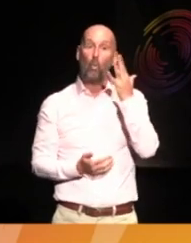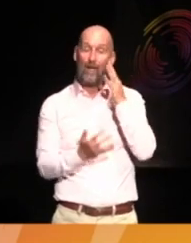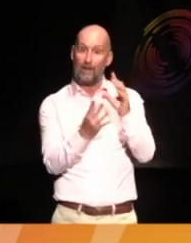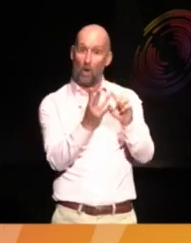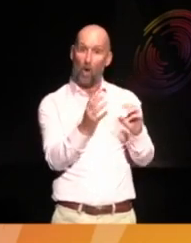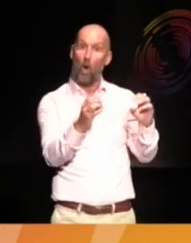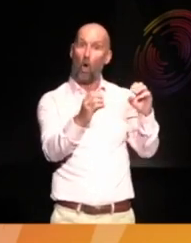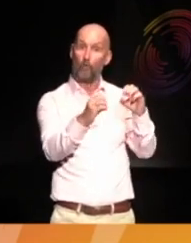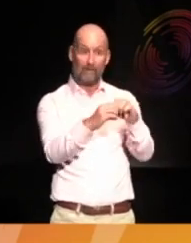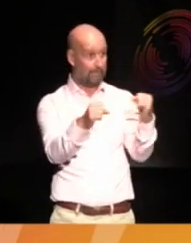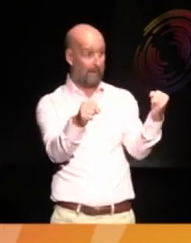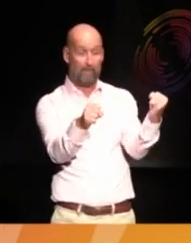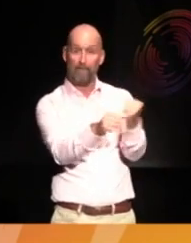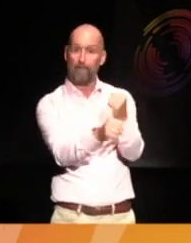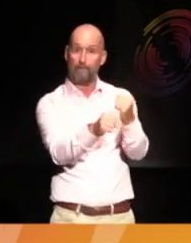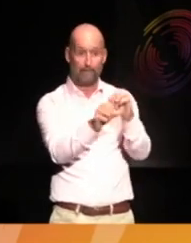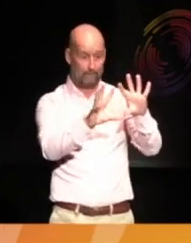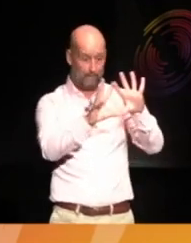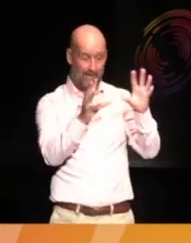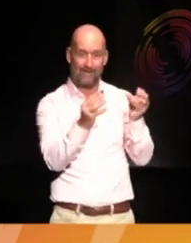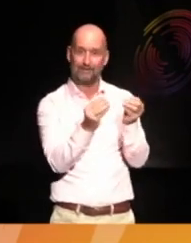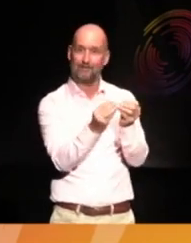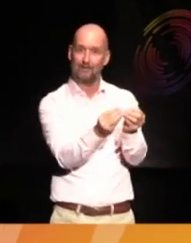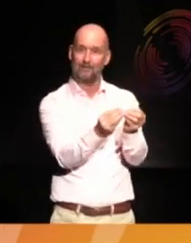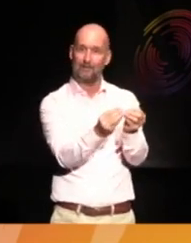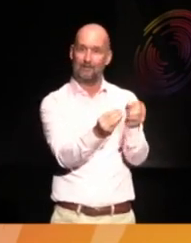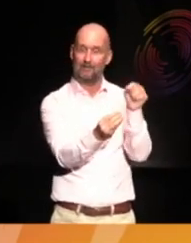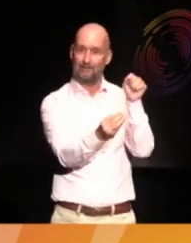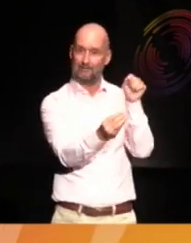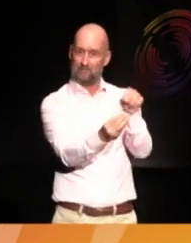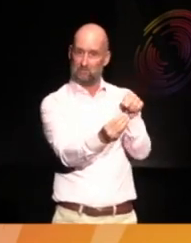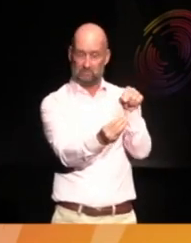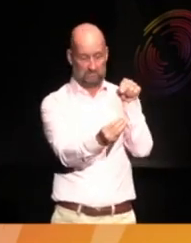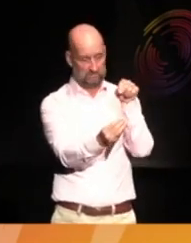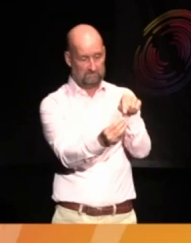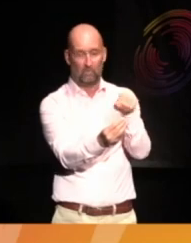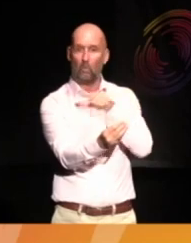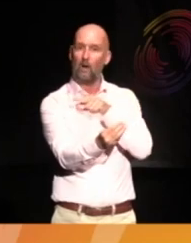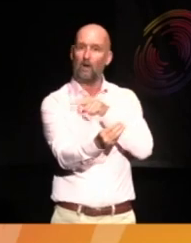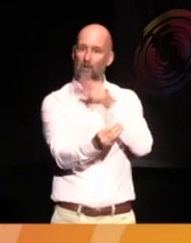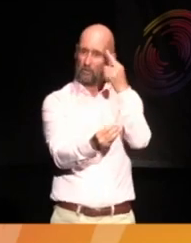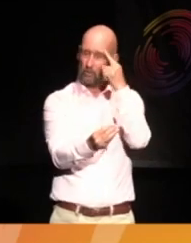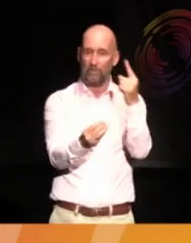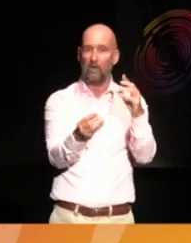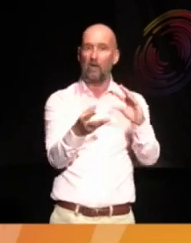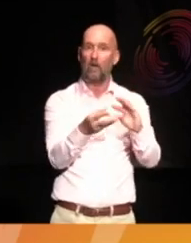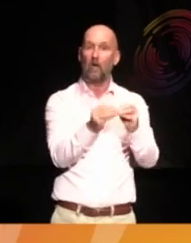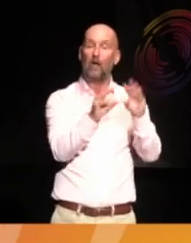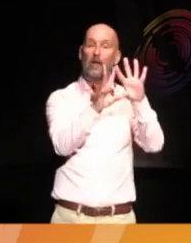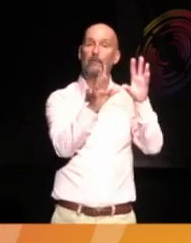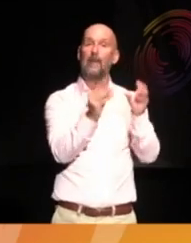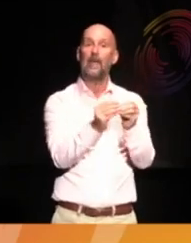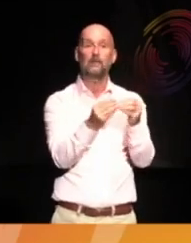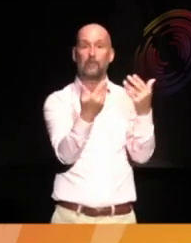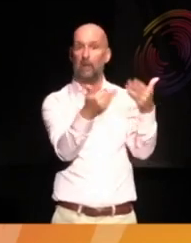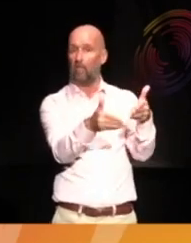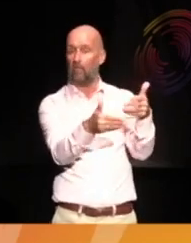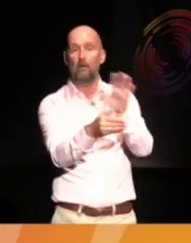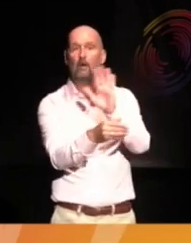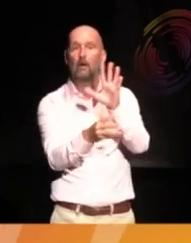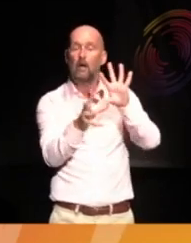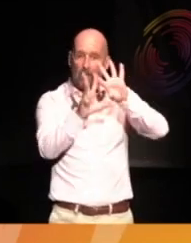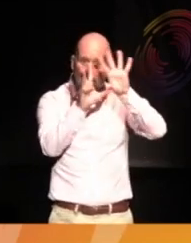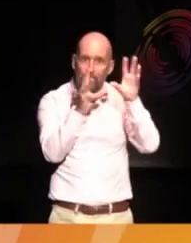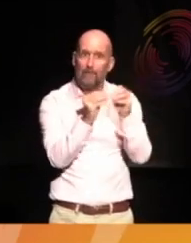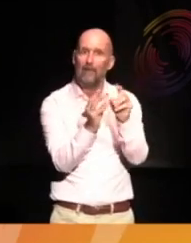are made, they're made as living organisms, right? They're not just made because they would want to end up being physical. So the biography